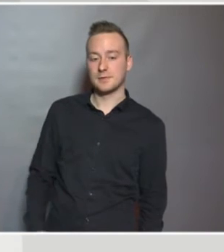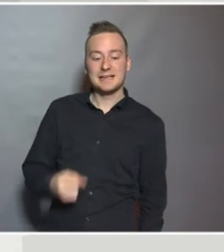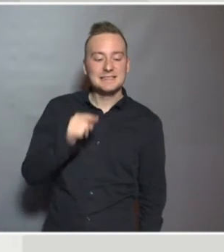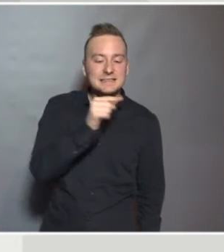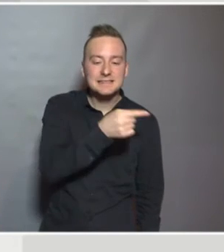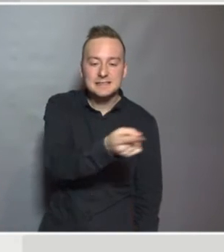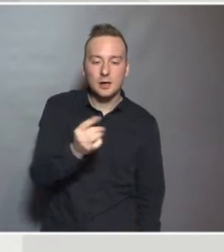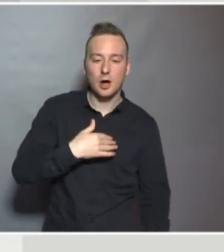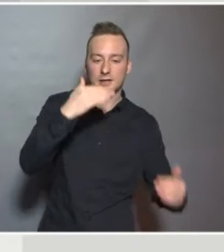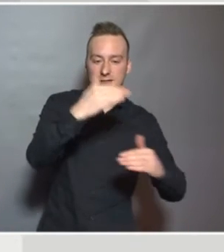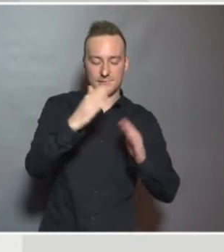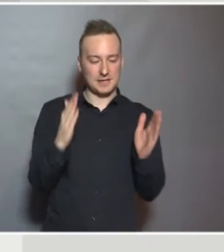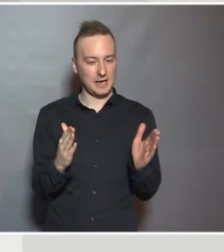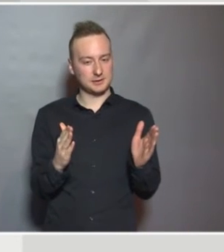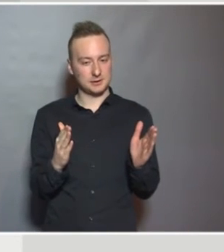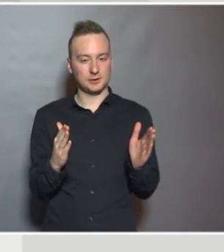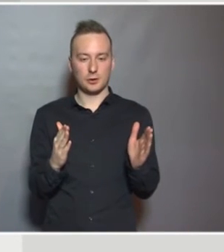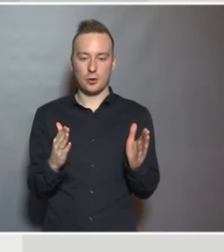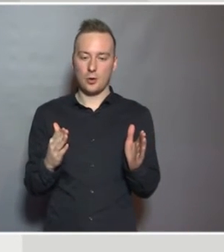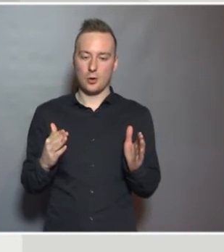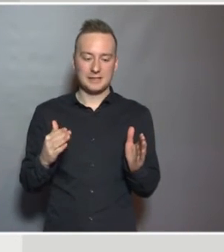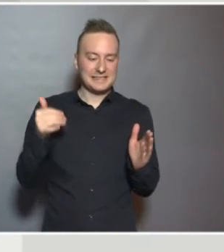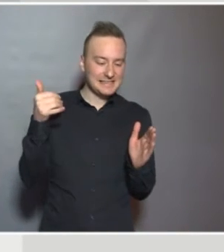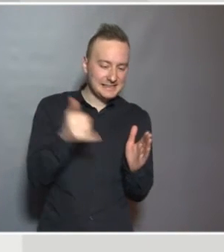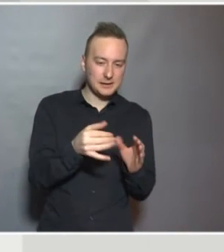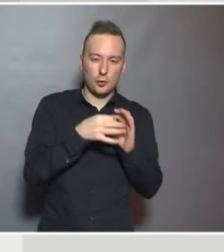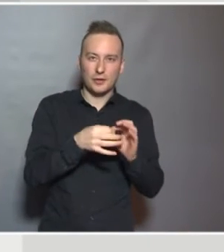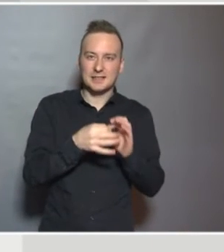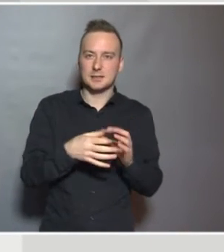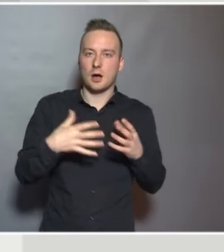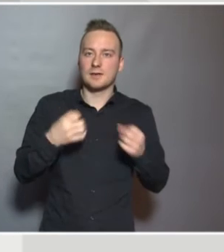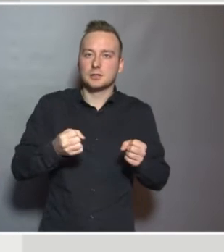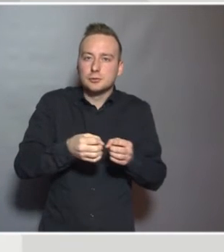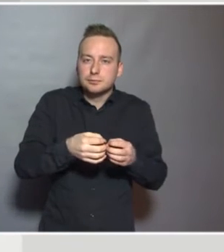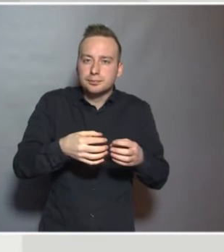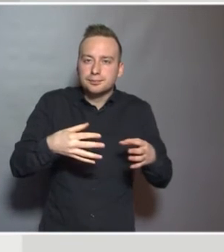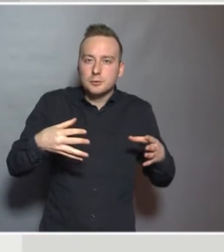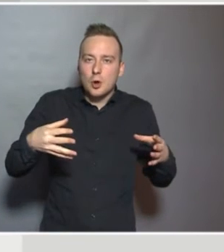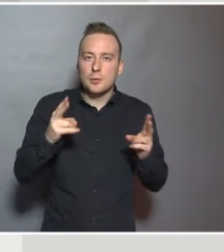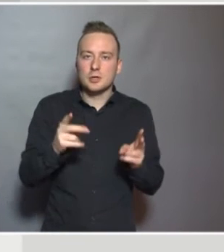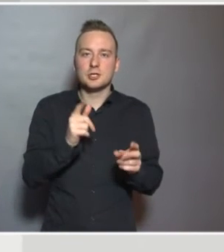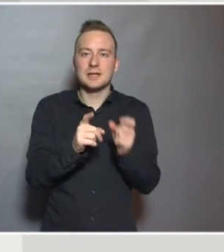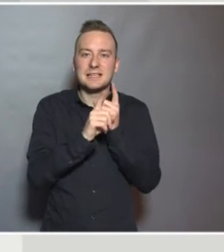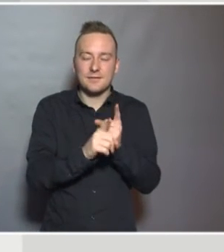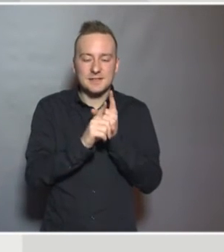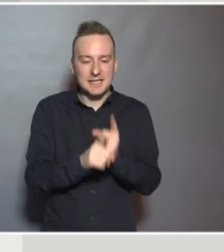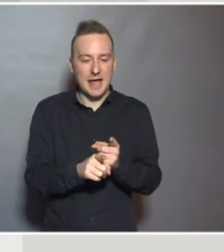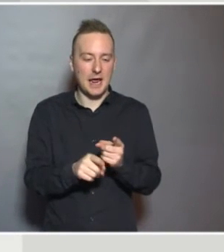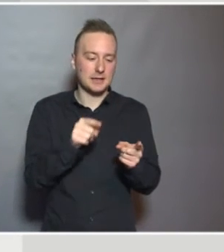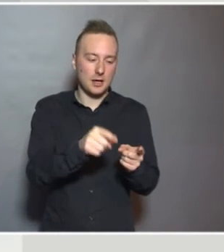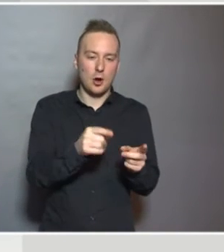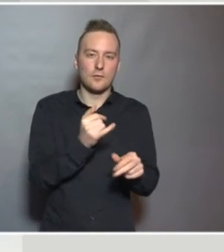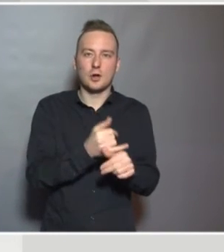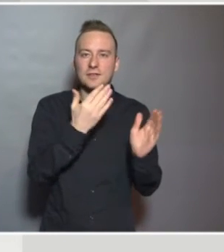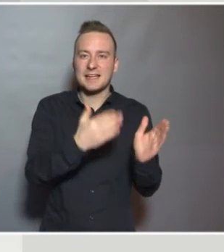and that's grown up and developed within their context. And it's used to identify and assess and make provision for